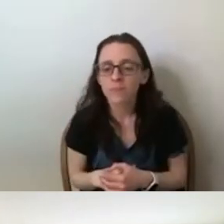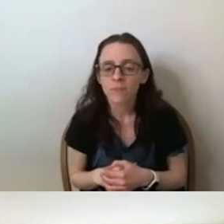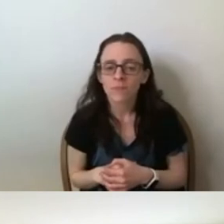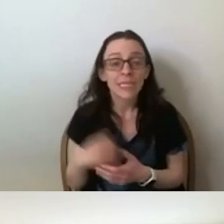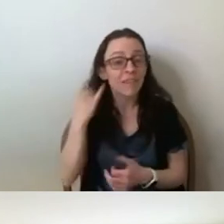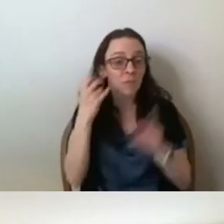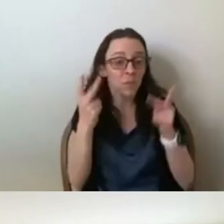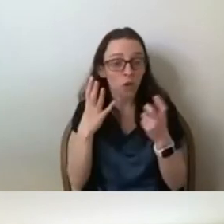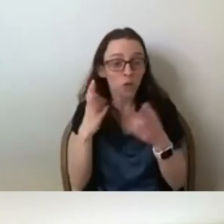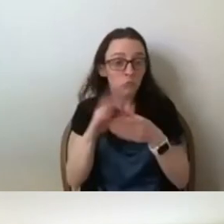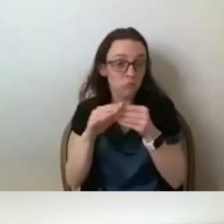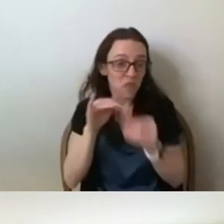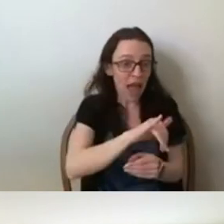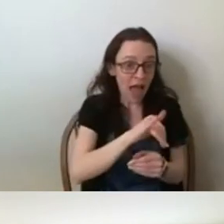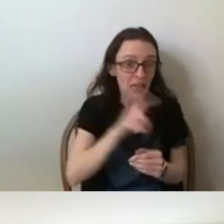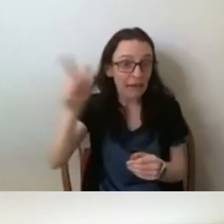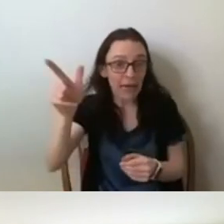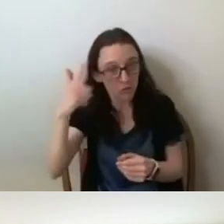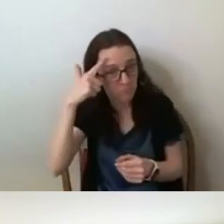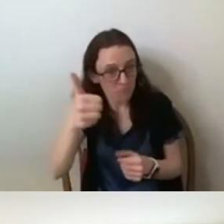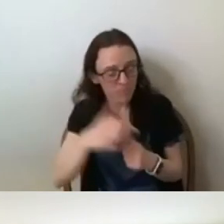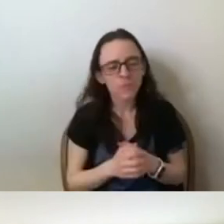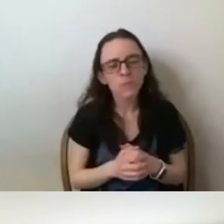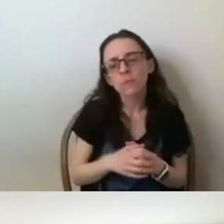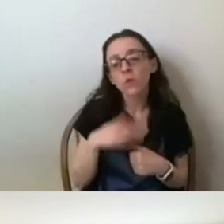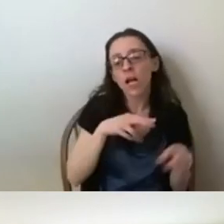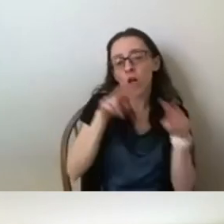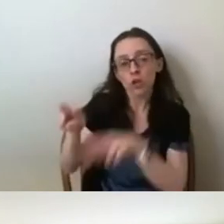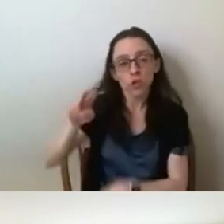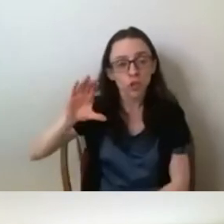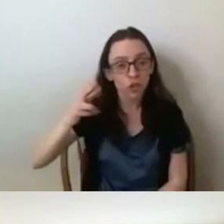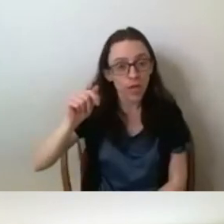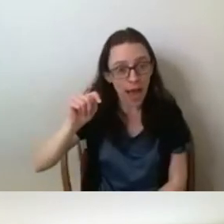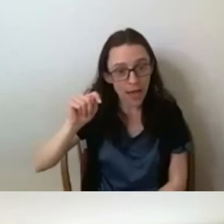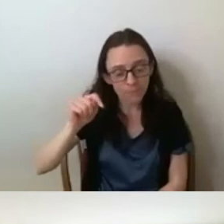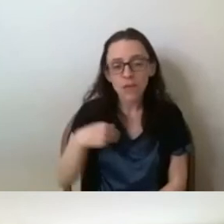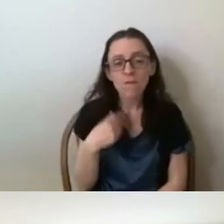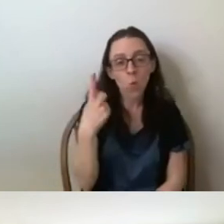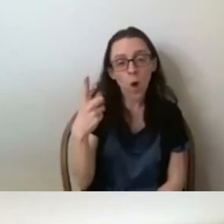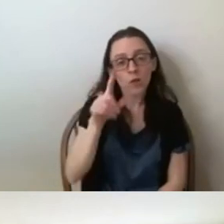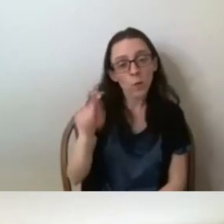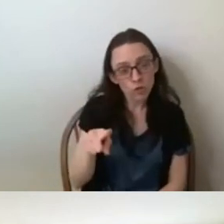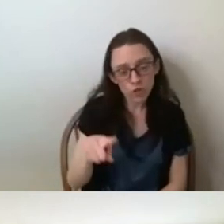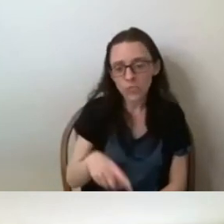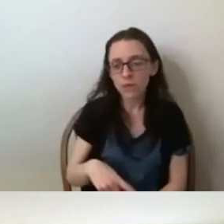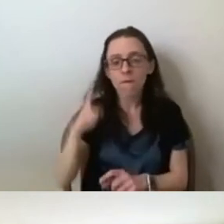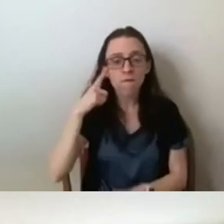All right. So I'm looking over in the chat here. I have one question. looks like it's for Olivia.